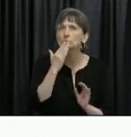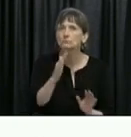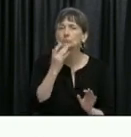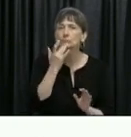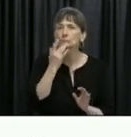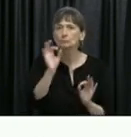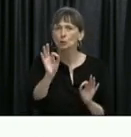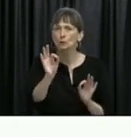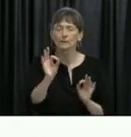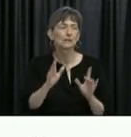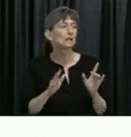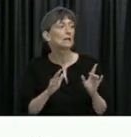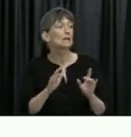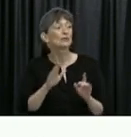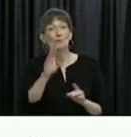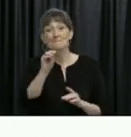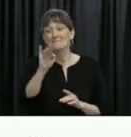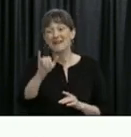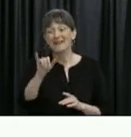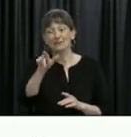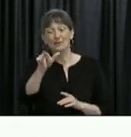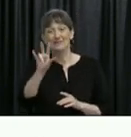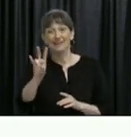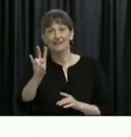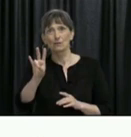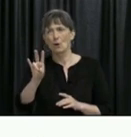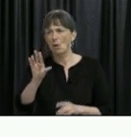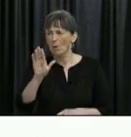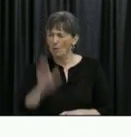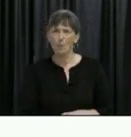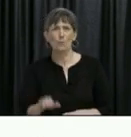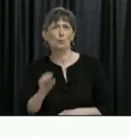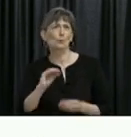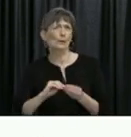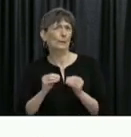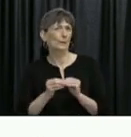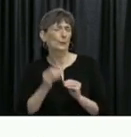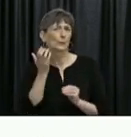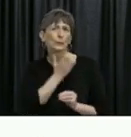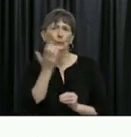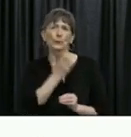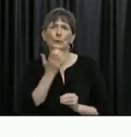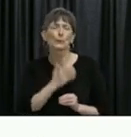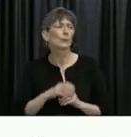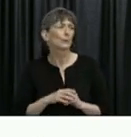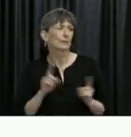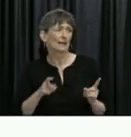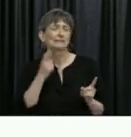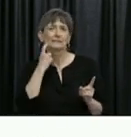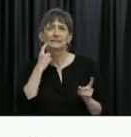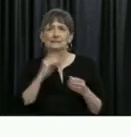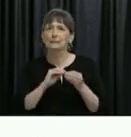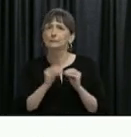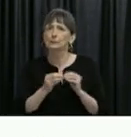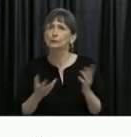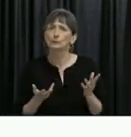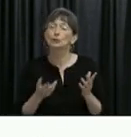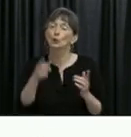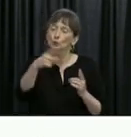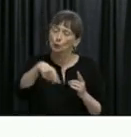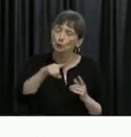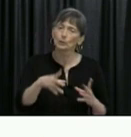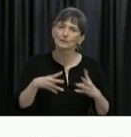numbers were very, very low. So, this is a terrific response due in part to the population buying into the public health measures. So,